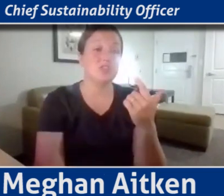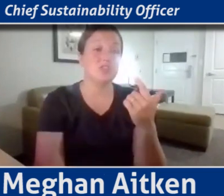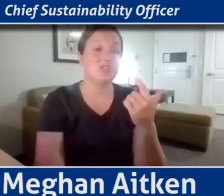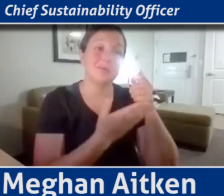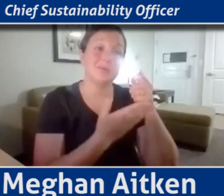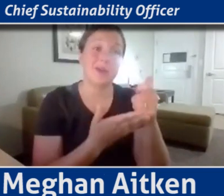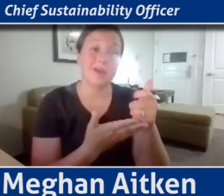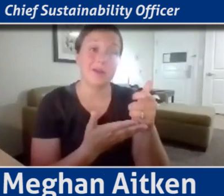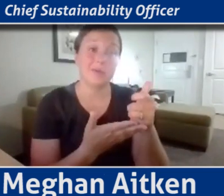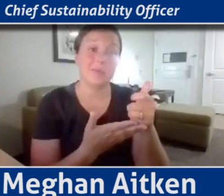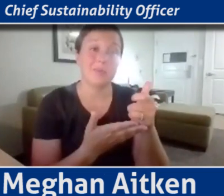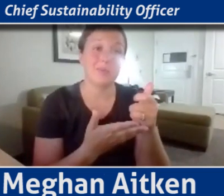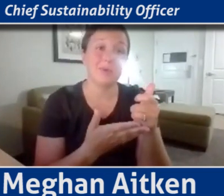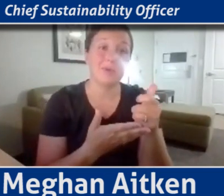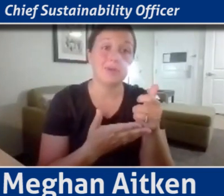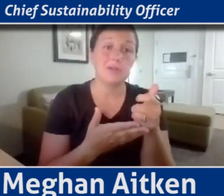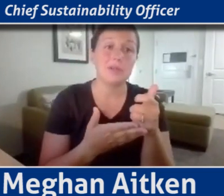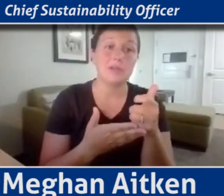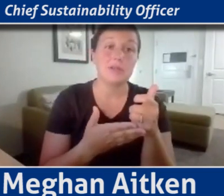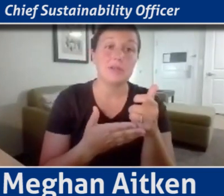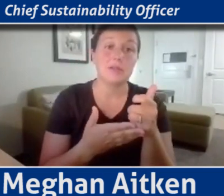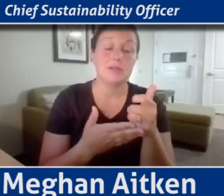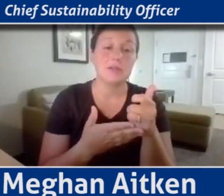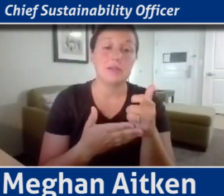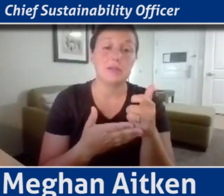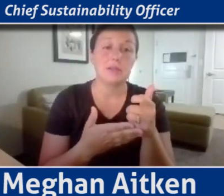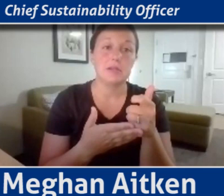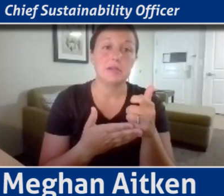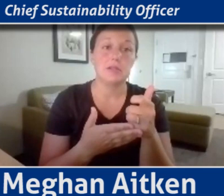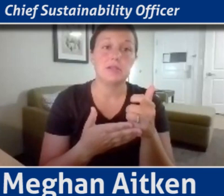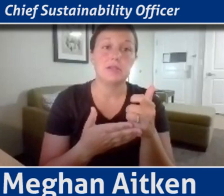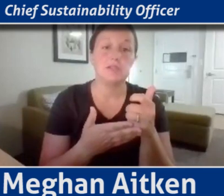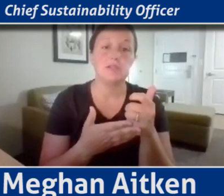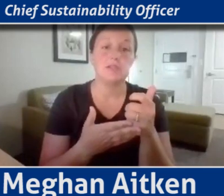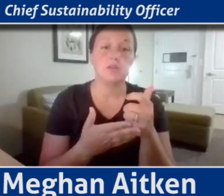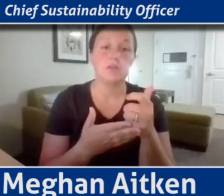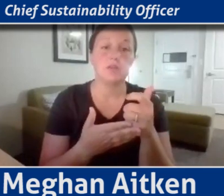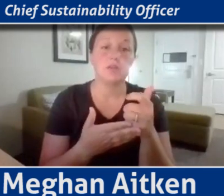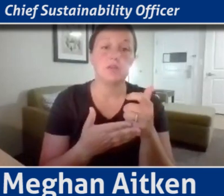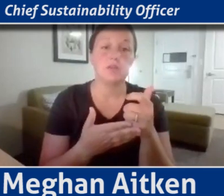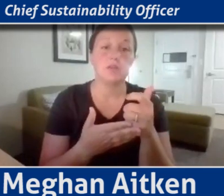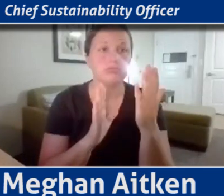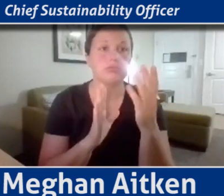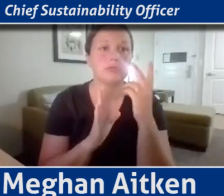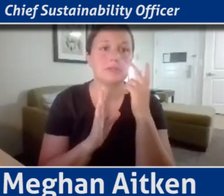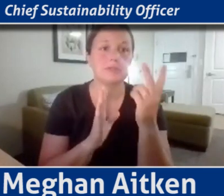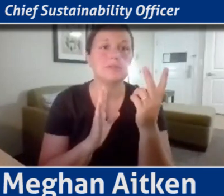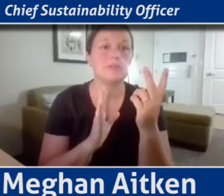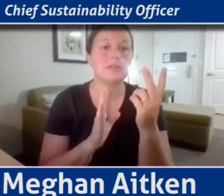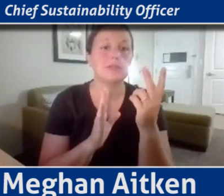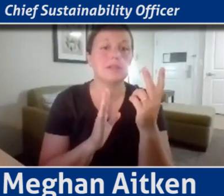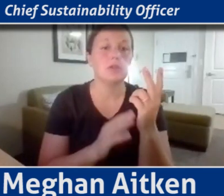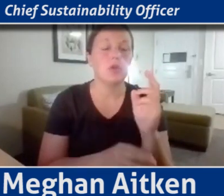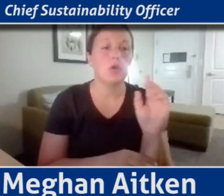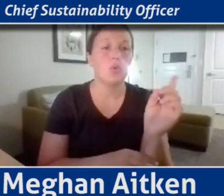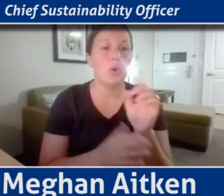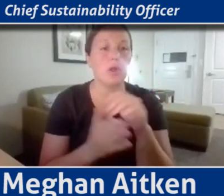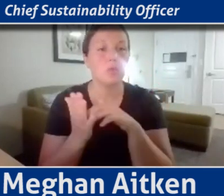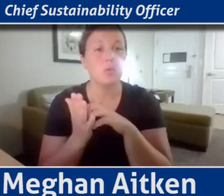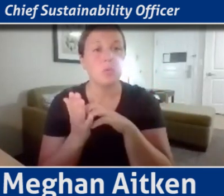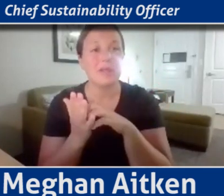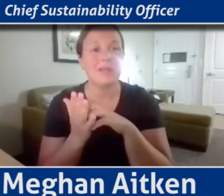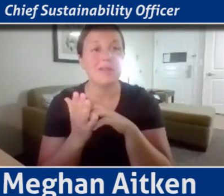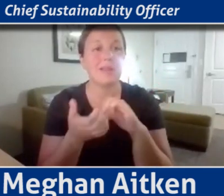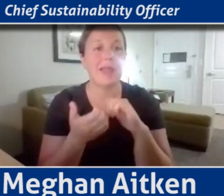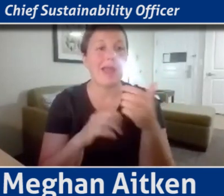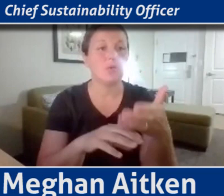internally, you know, basically shine a mirror in front of our face and see like, you know, where are we strong, where are we weak? And effectively how can we improve